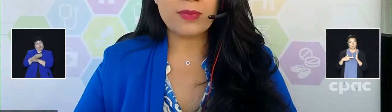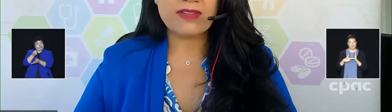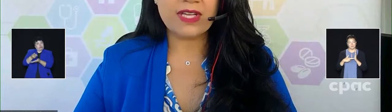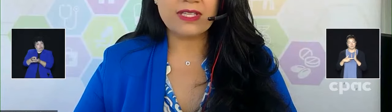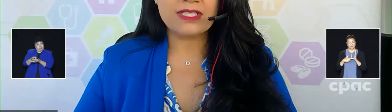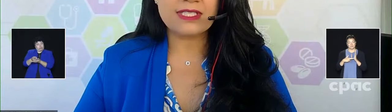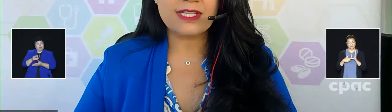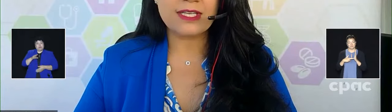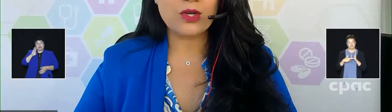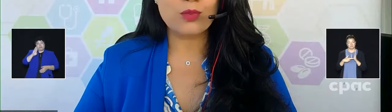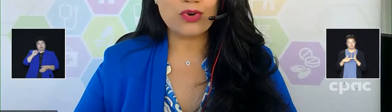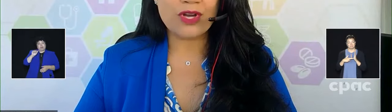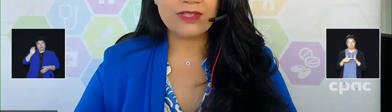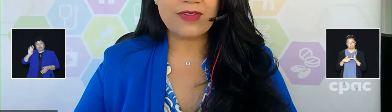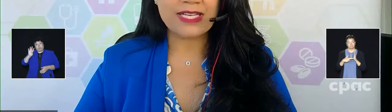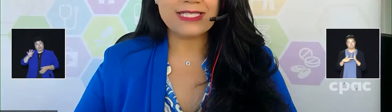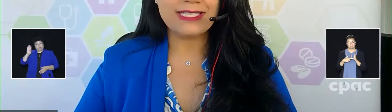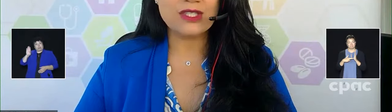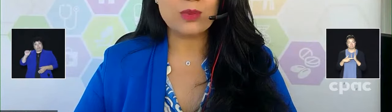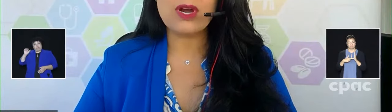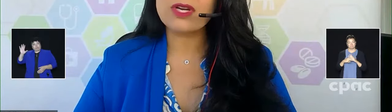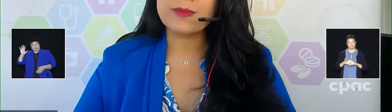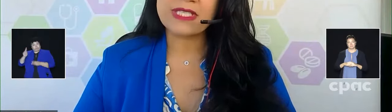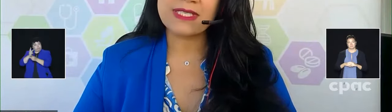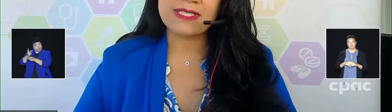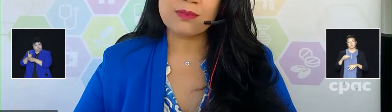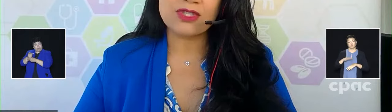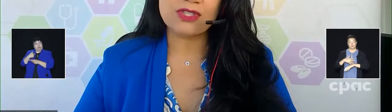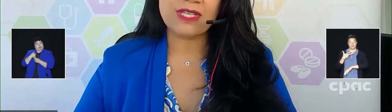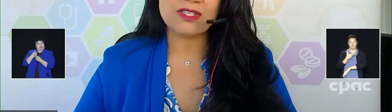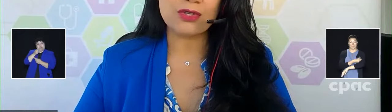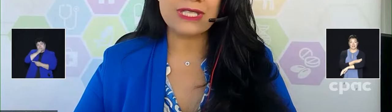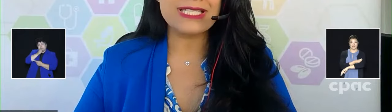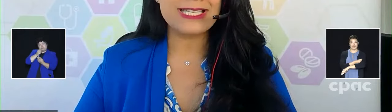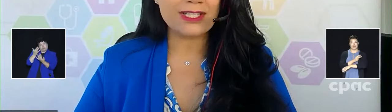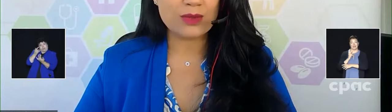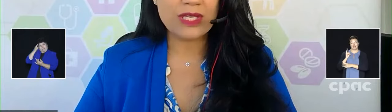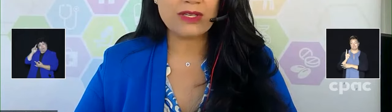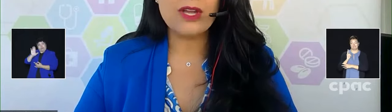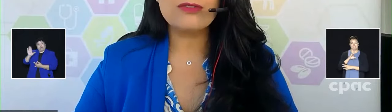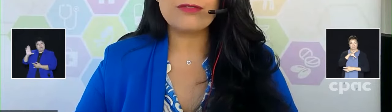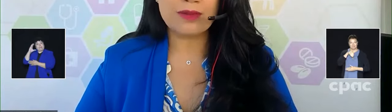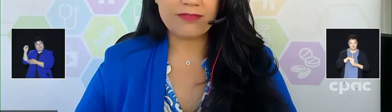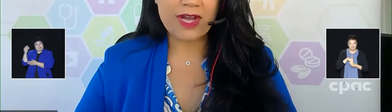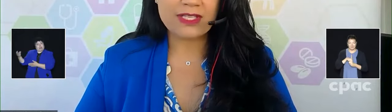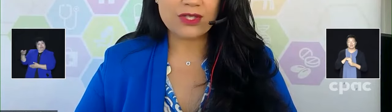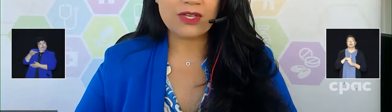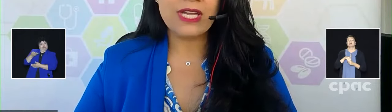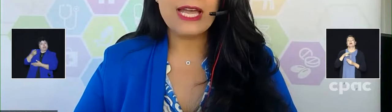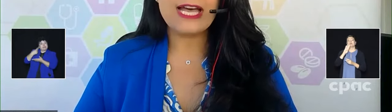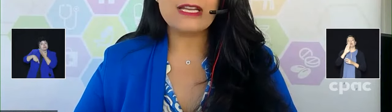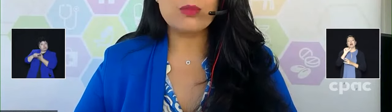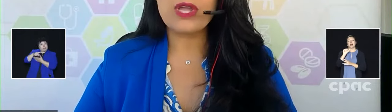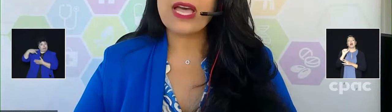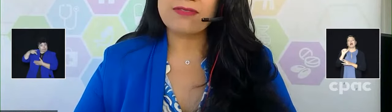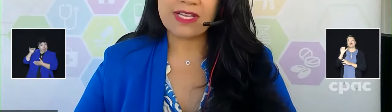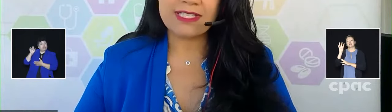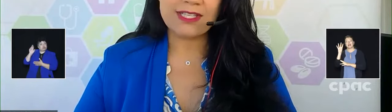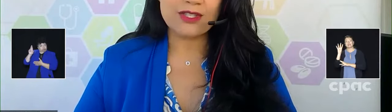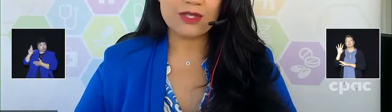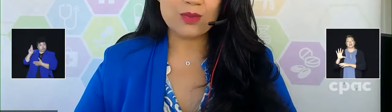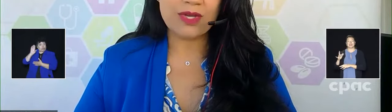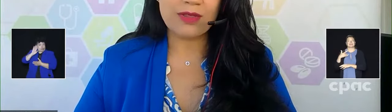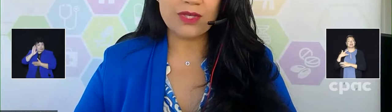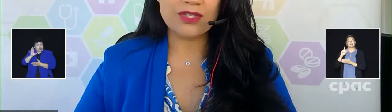bivalent Omicron vaccines, we are expecting a submission as early as next week from Pfizer. We have had discussions